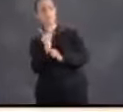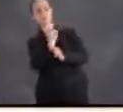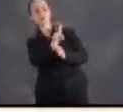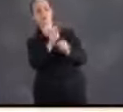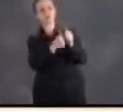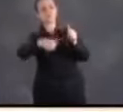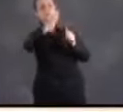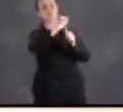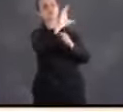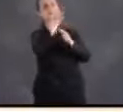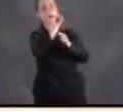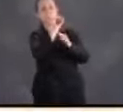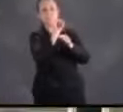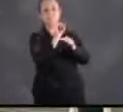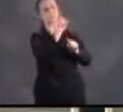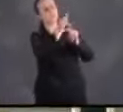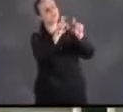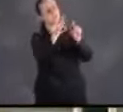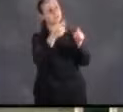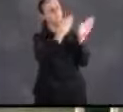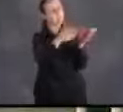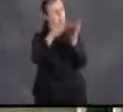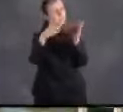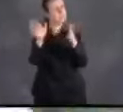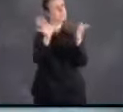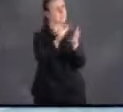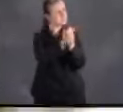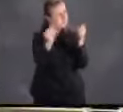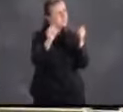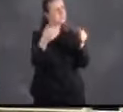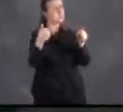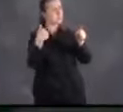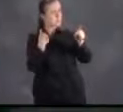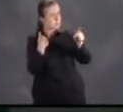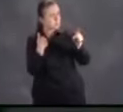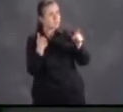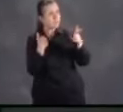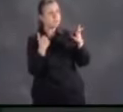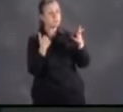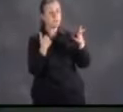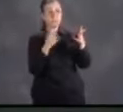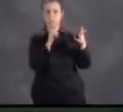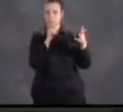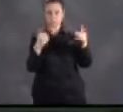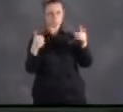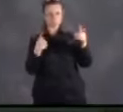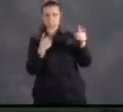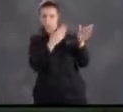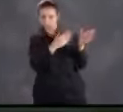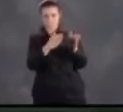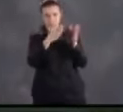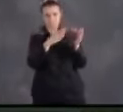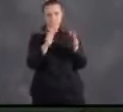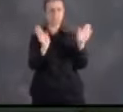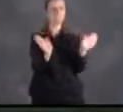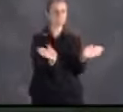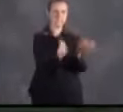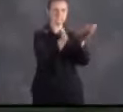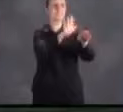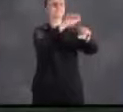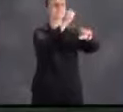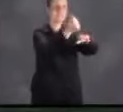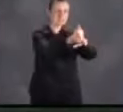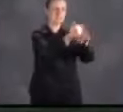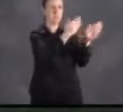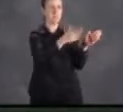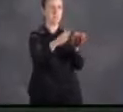company is ready for disasters and what it plans to do to protect its employees. If a plan doesn't exist, urge